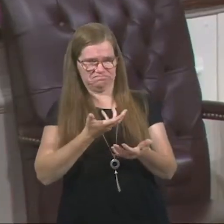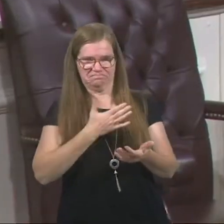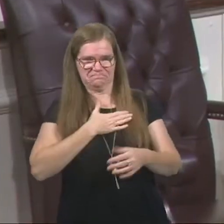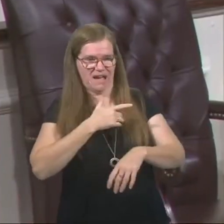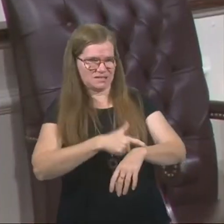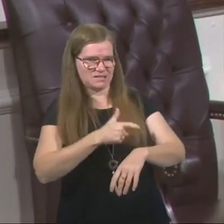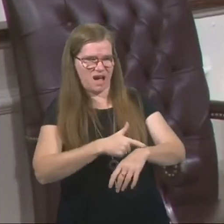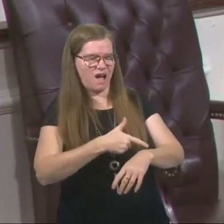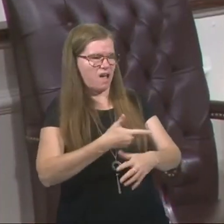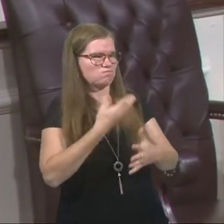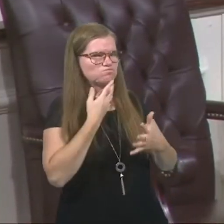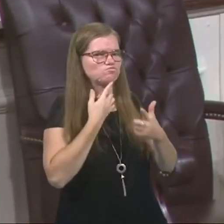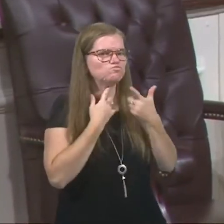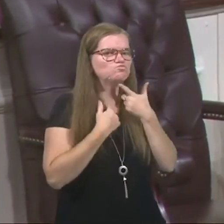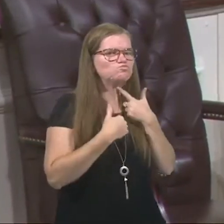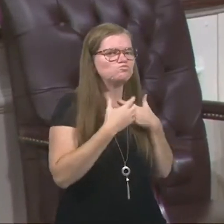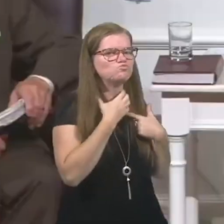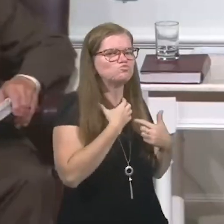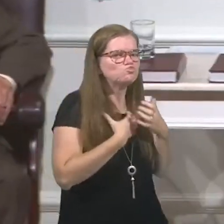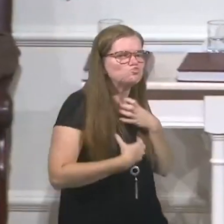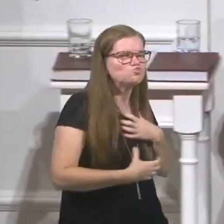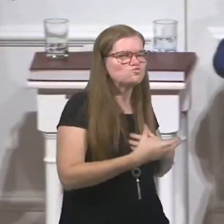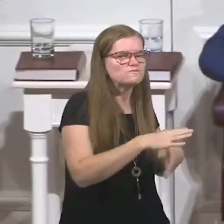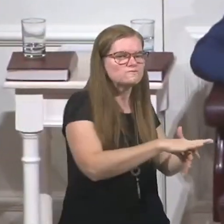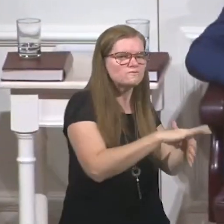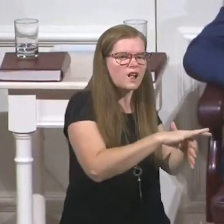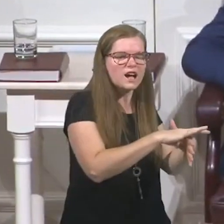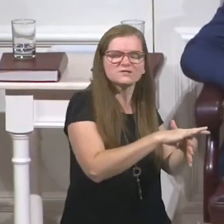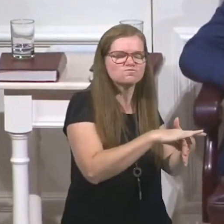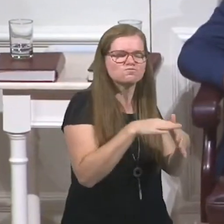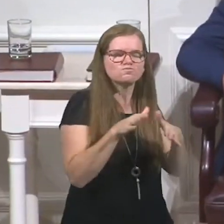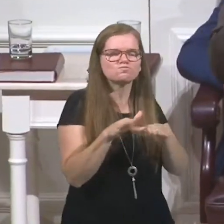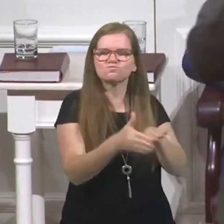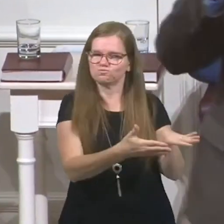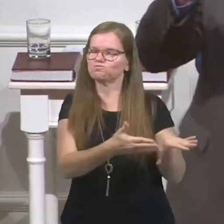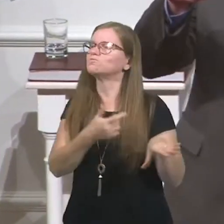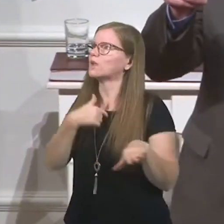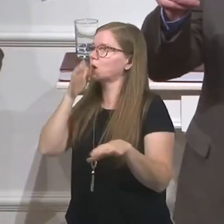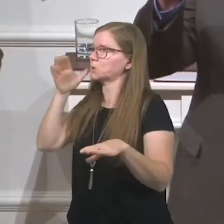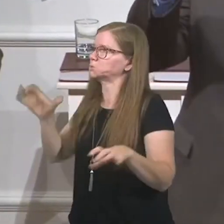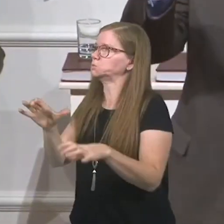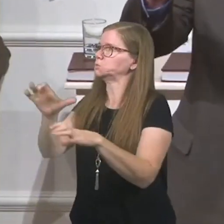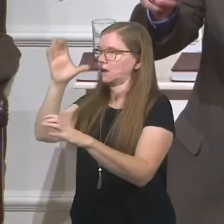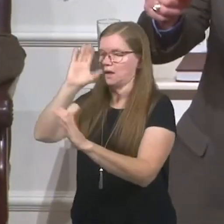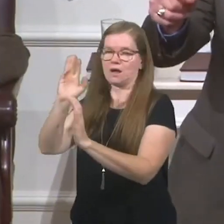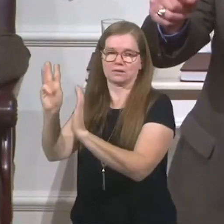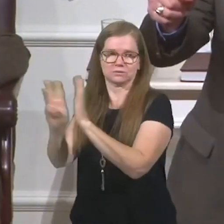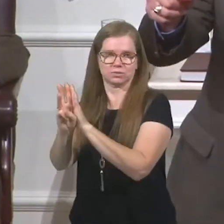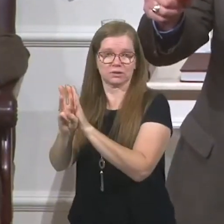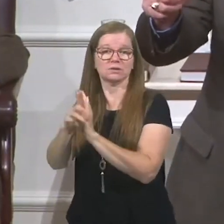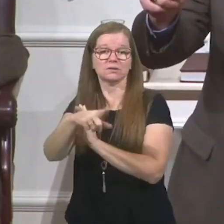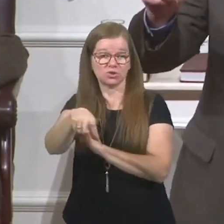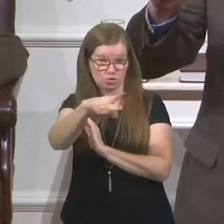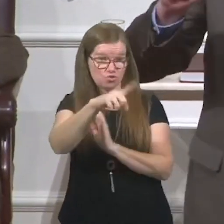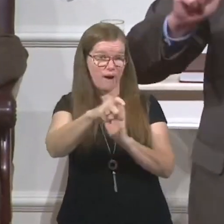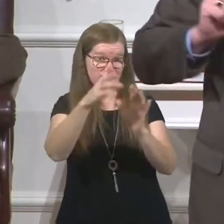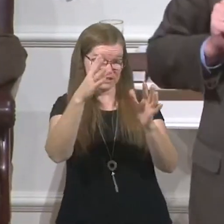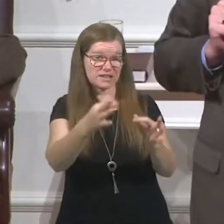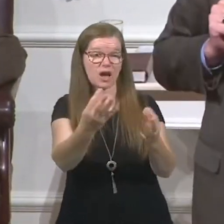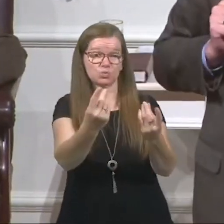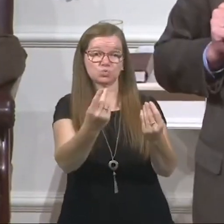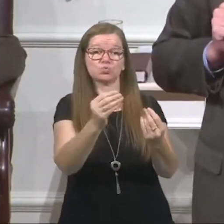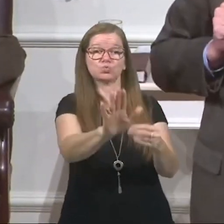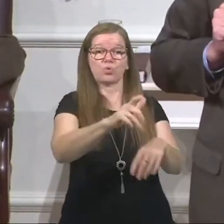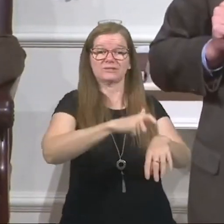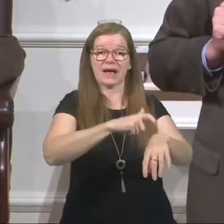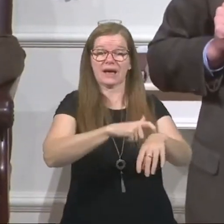Fulfilling the lust of the flesh, but doing the will of God from the heart. Listen, friend, you have to decide what you're going to do with your time and I have to decide with